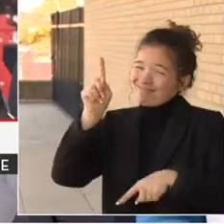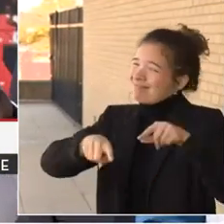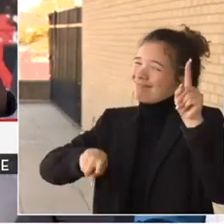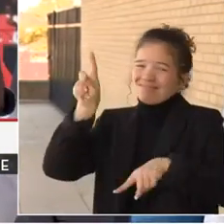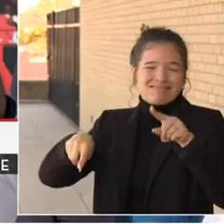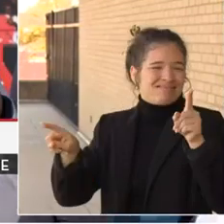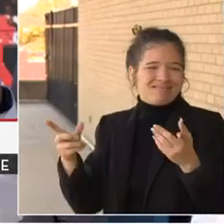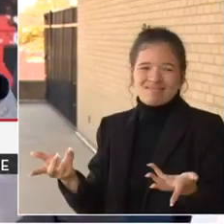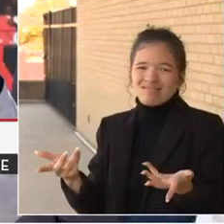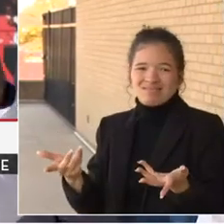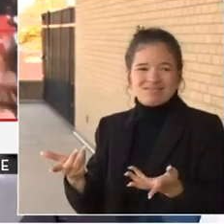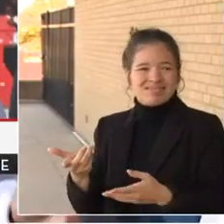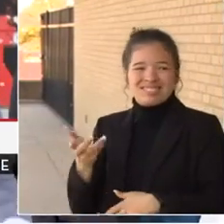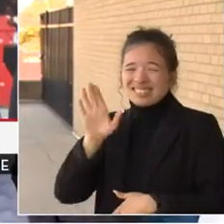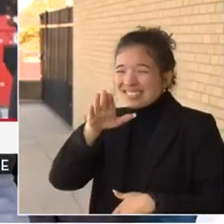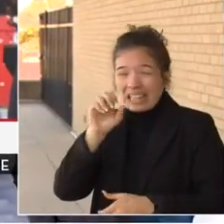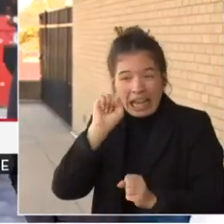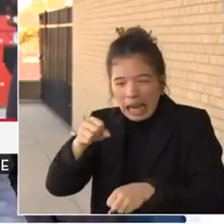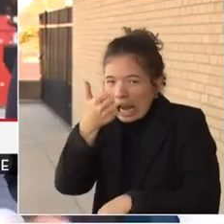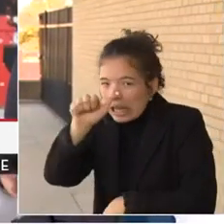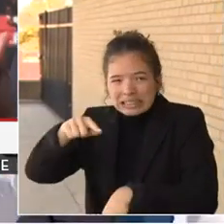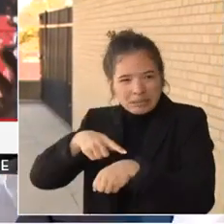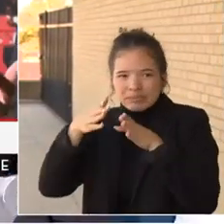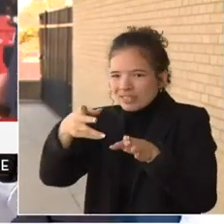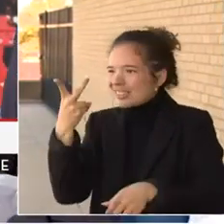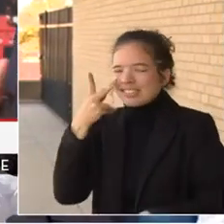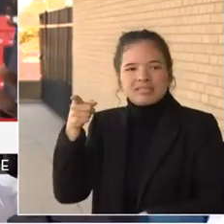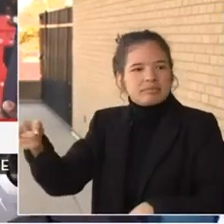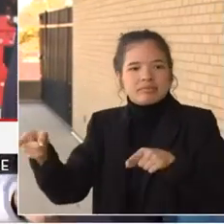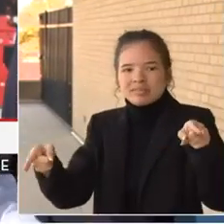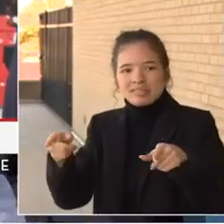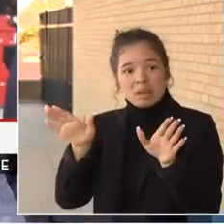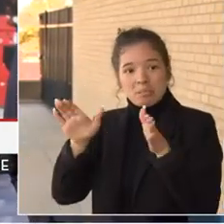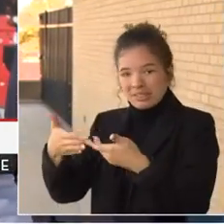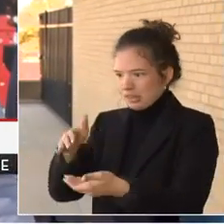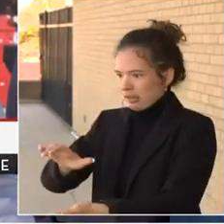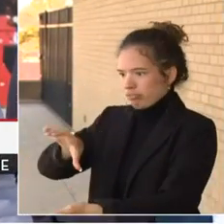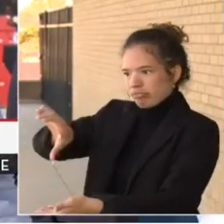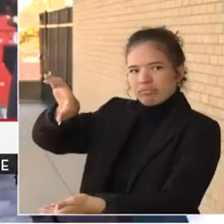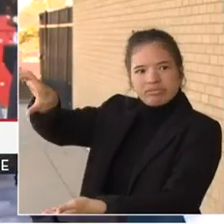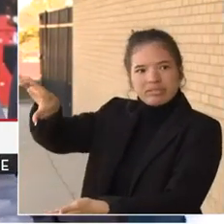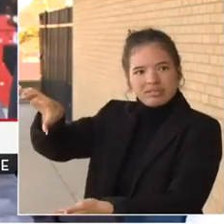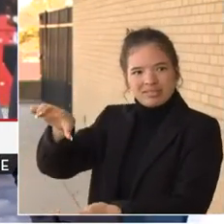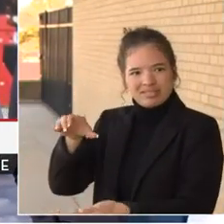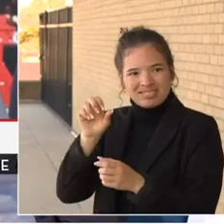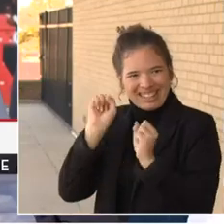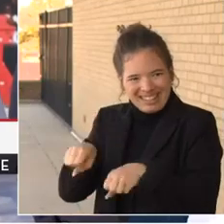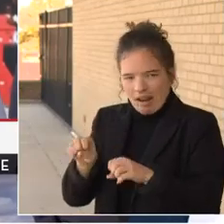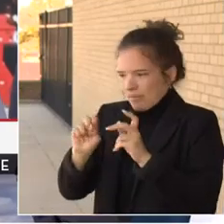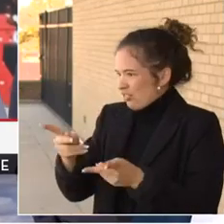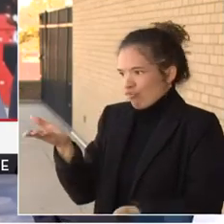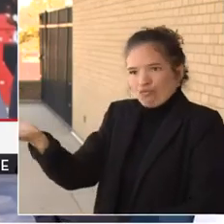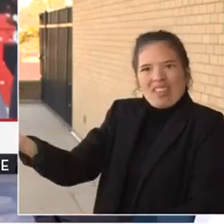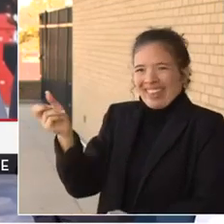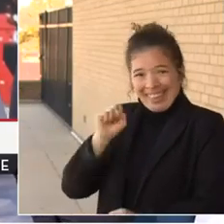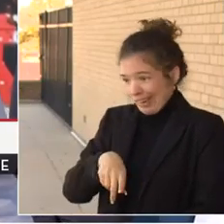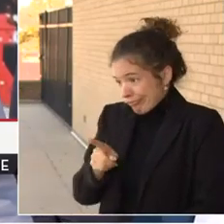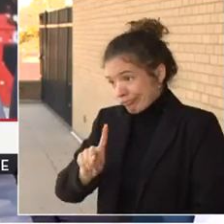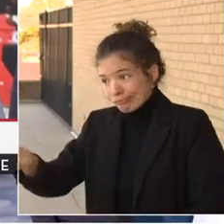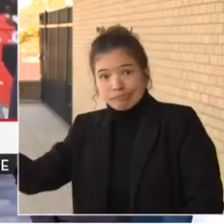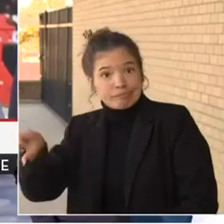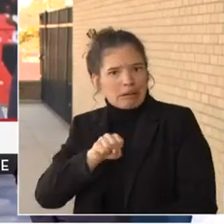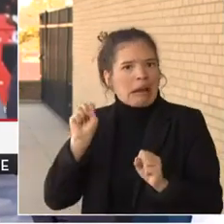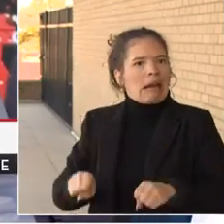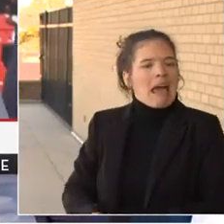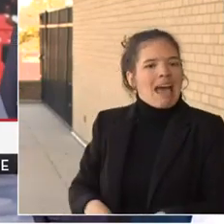anytime and sometimes see, you know, two or three packages piled up, and that's just a crime of opportunity. But certainly there are like-minded people out